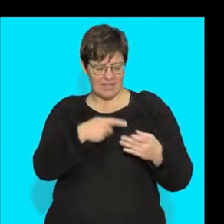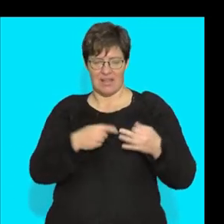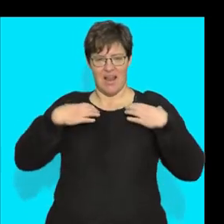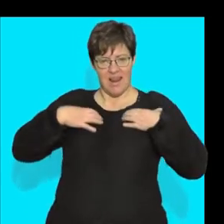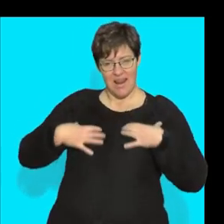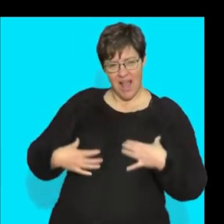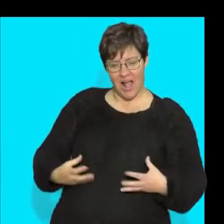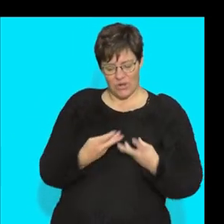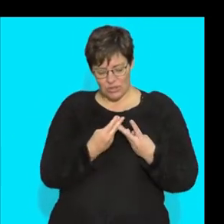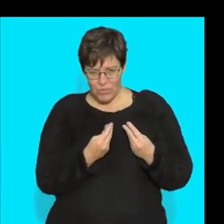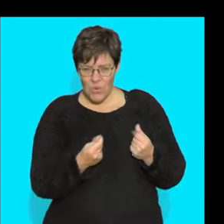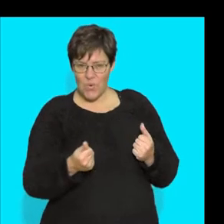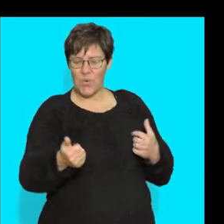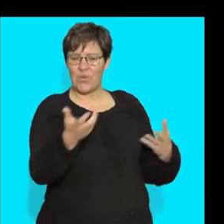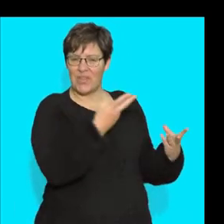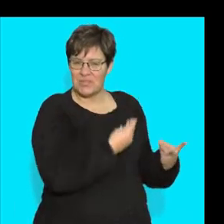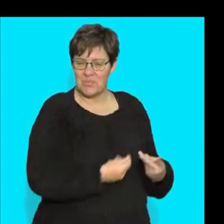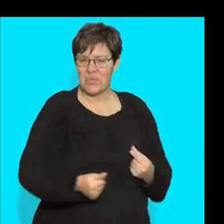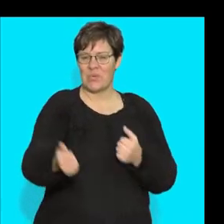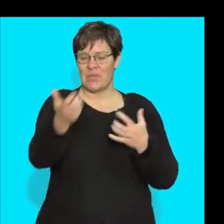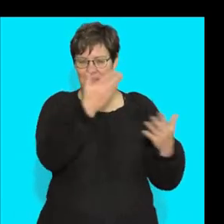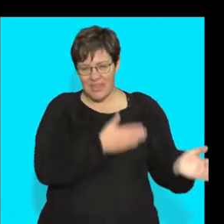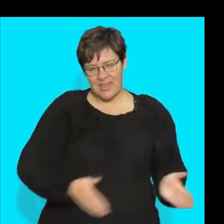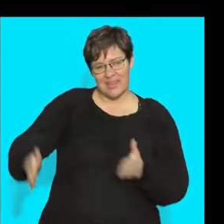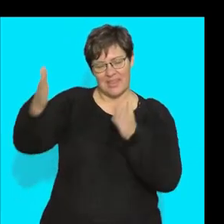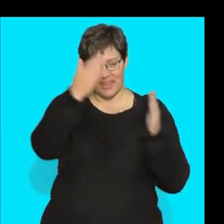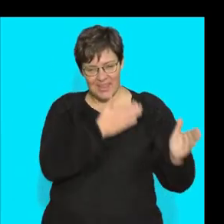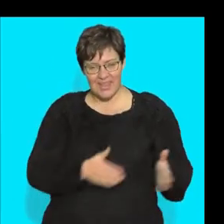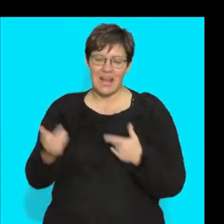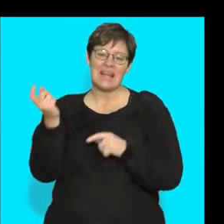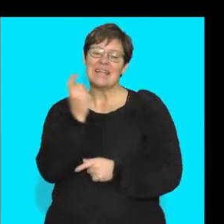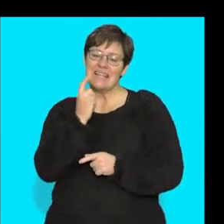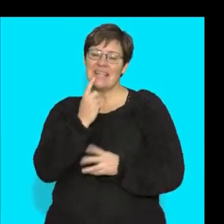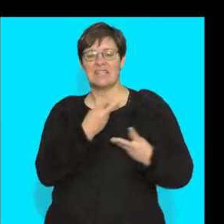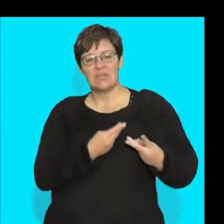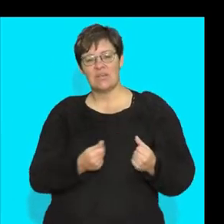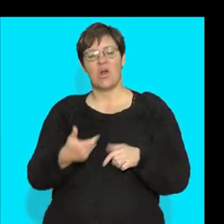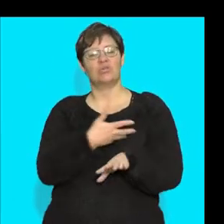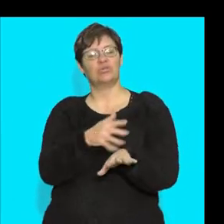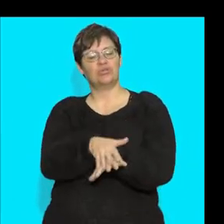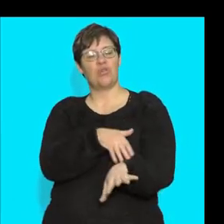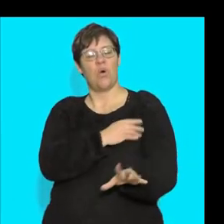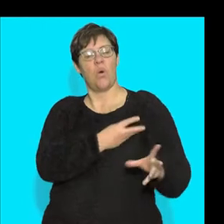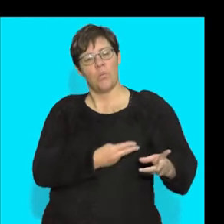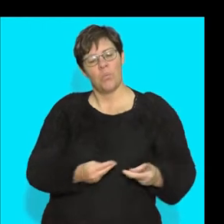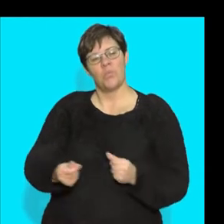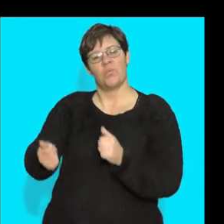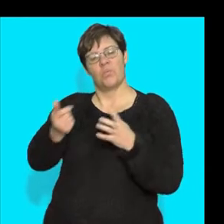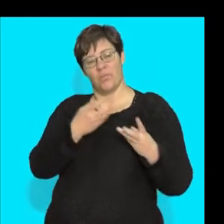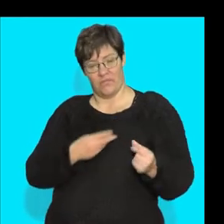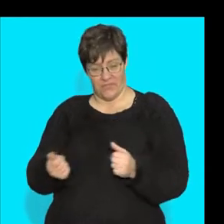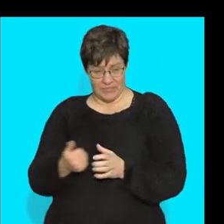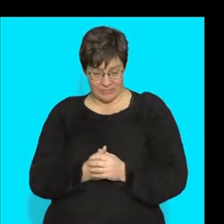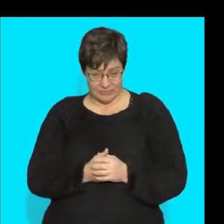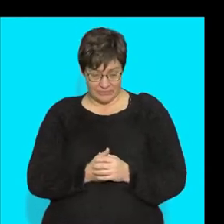in my lungs, where it's nice and smooth, and things can move slowly. You don't want